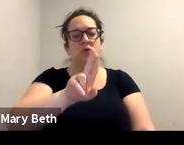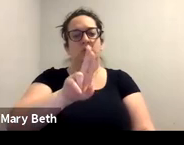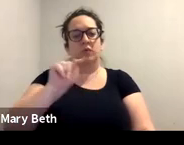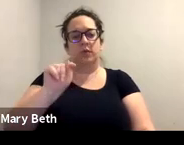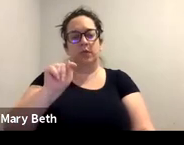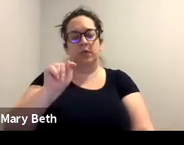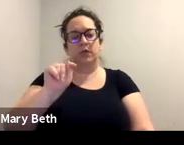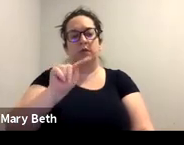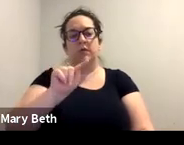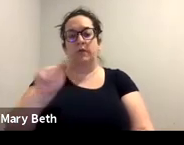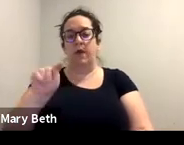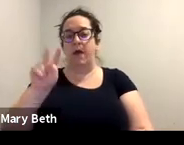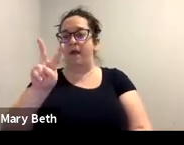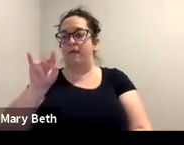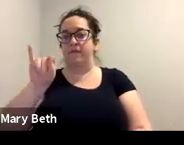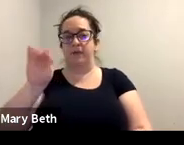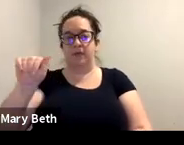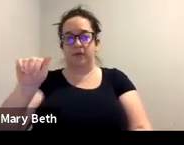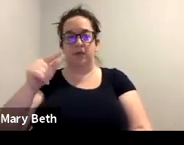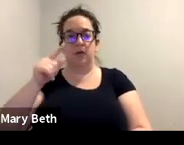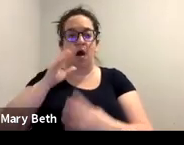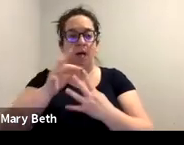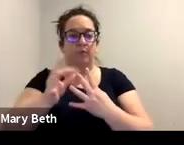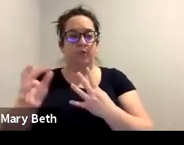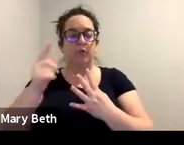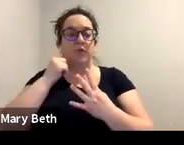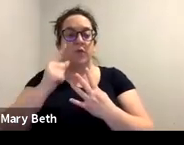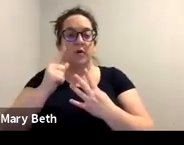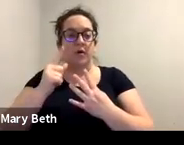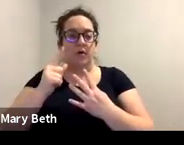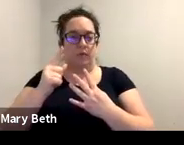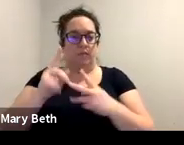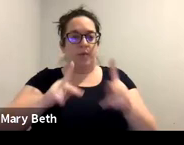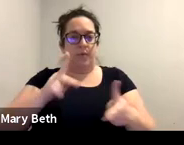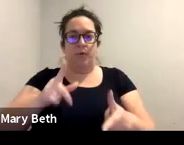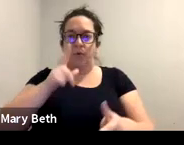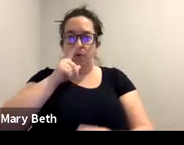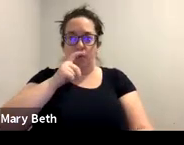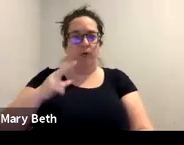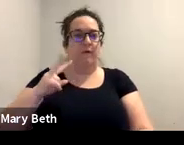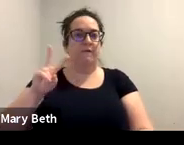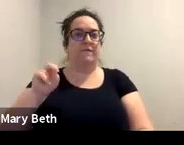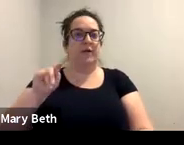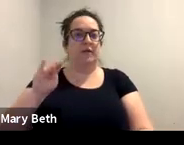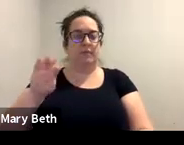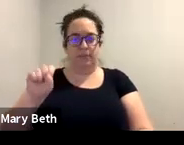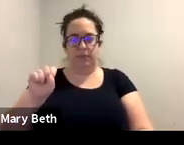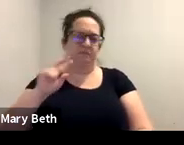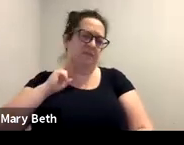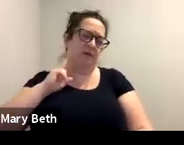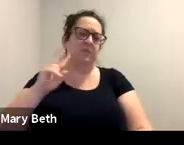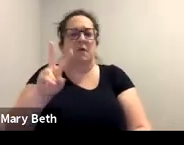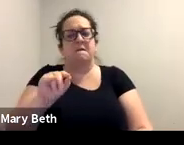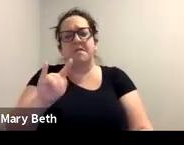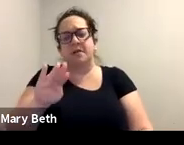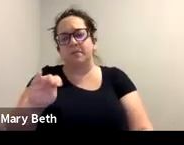victims of crime. So unfortunately this is an area if you are working with